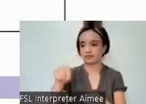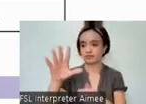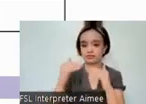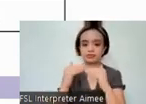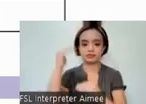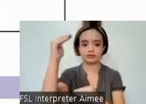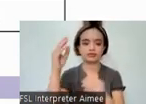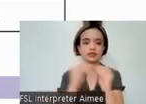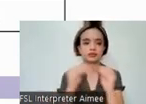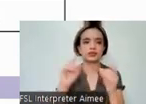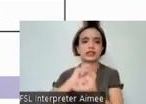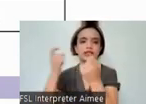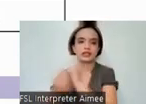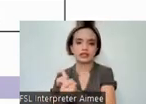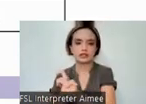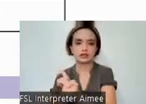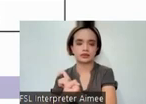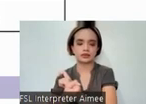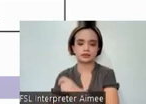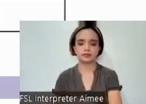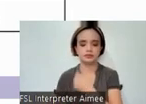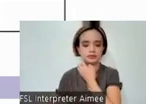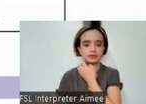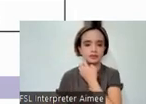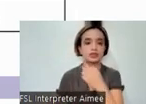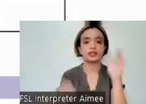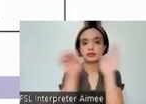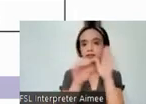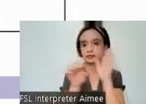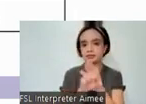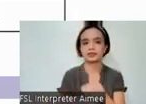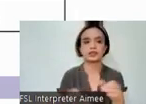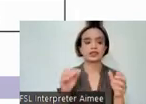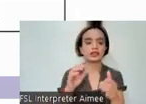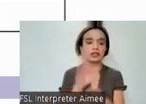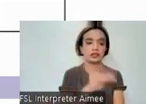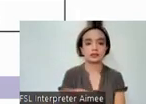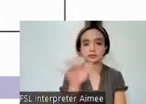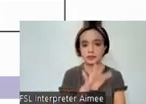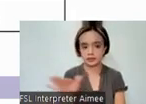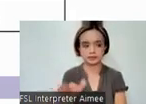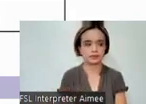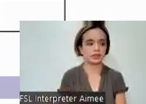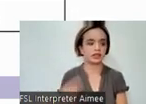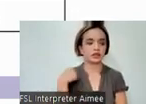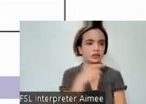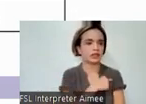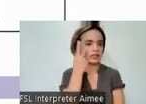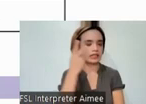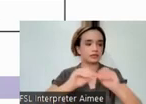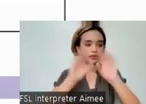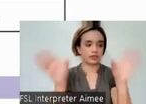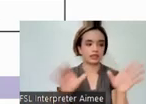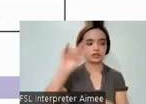is further revised or placed in the item bank. For example, in the spelling test component, we clearly see that item 1